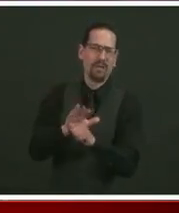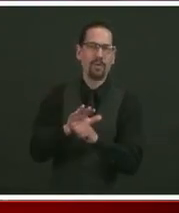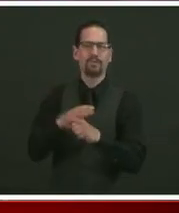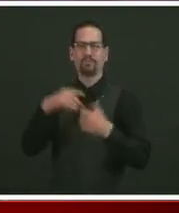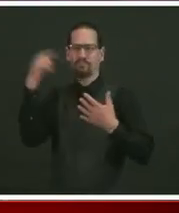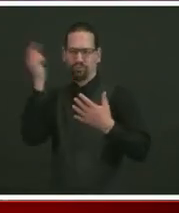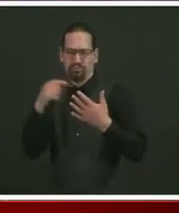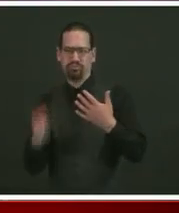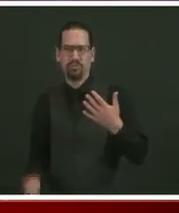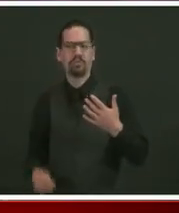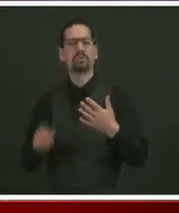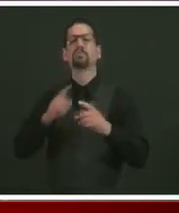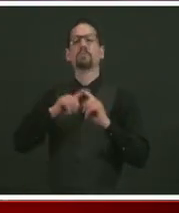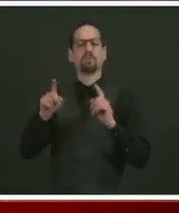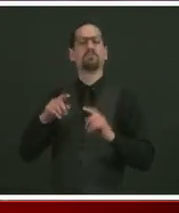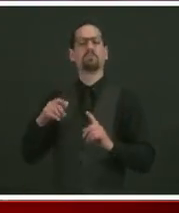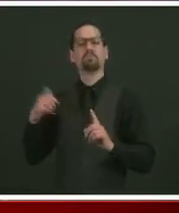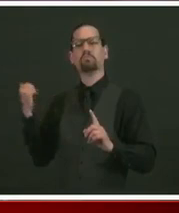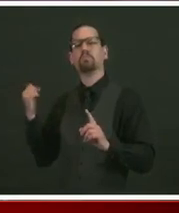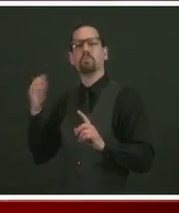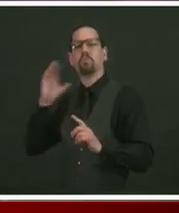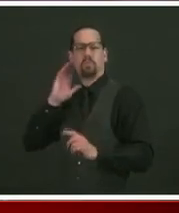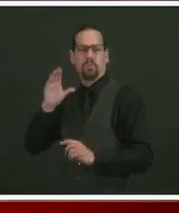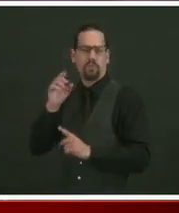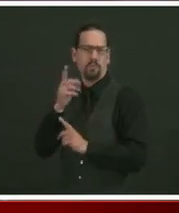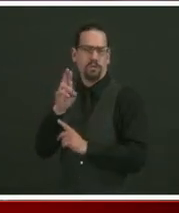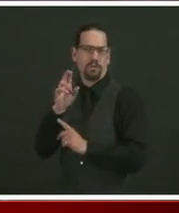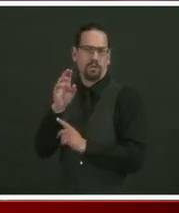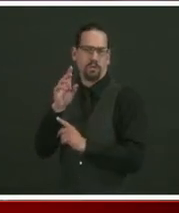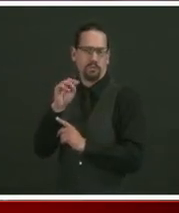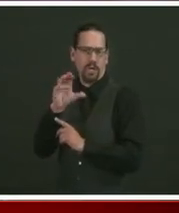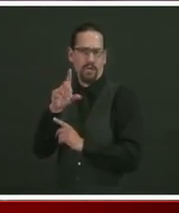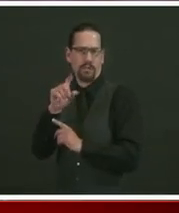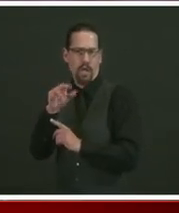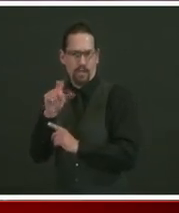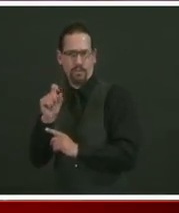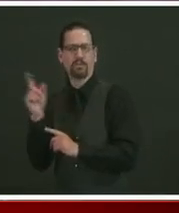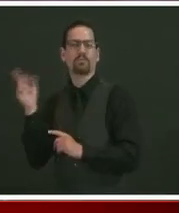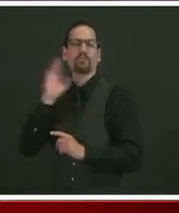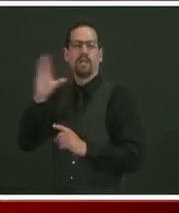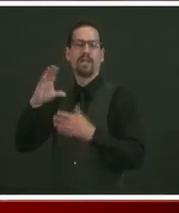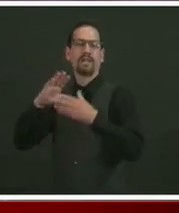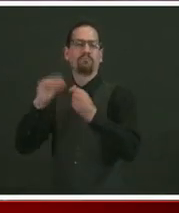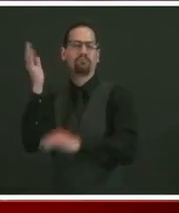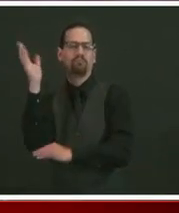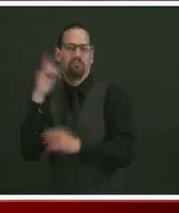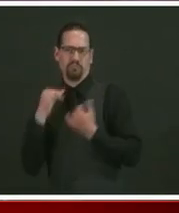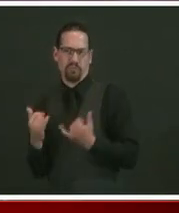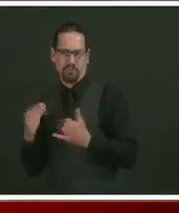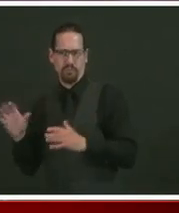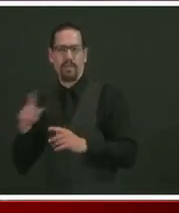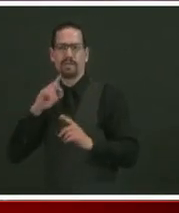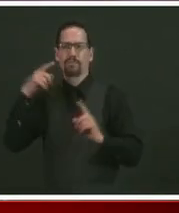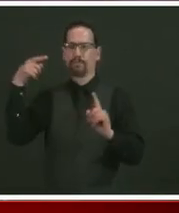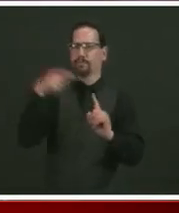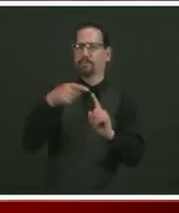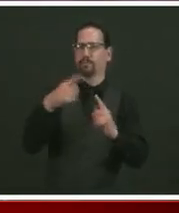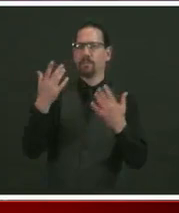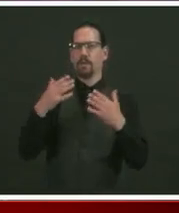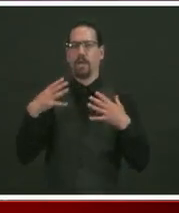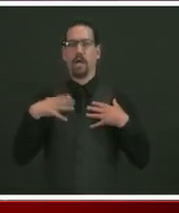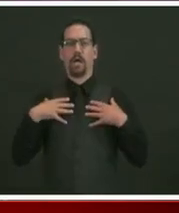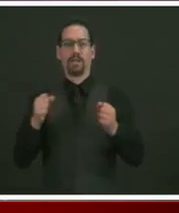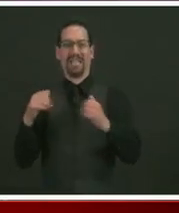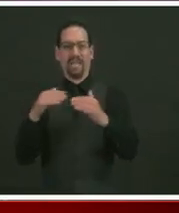McDonald. This inequity that we've seen revealed or spotlighted